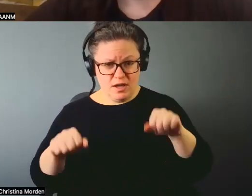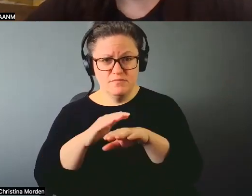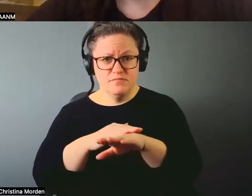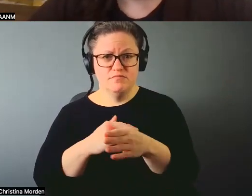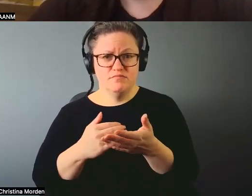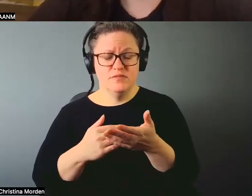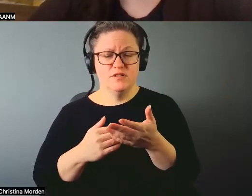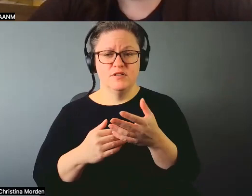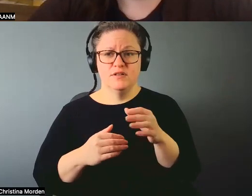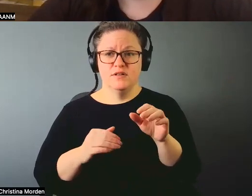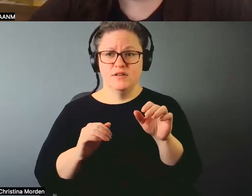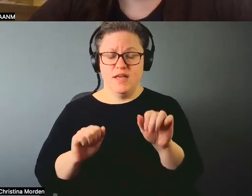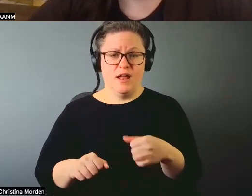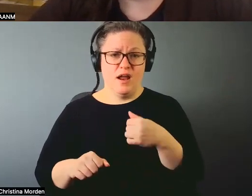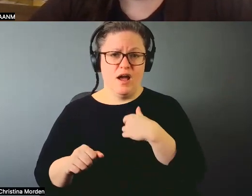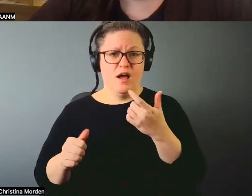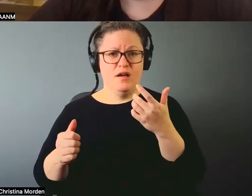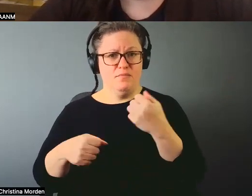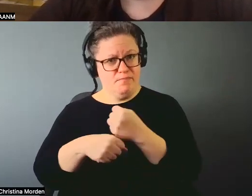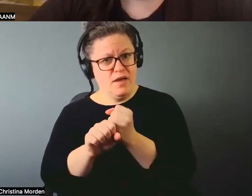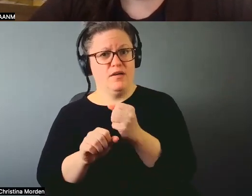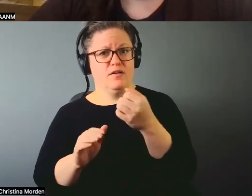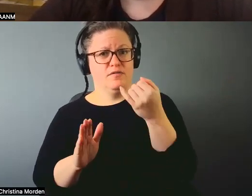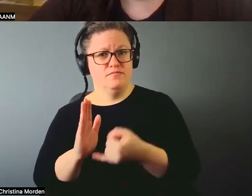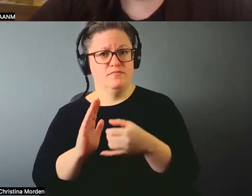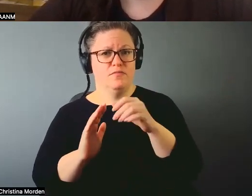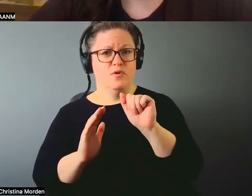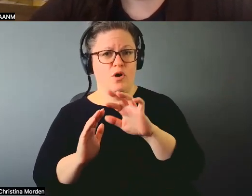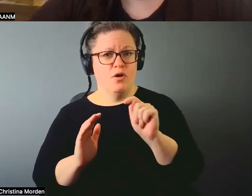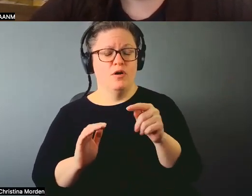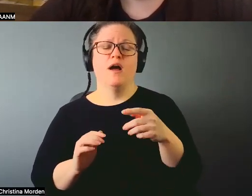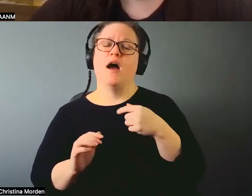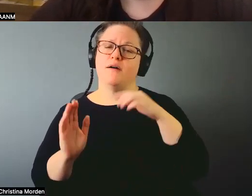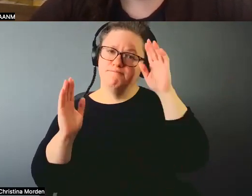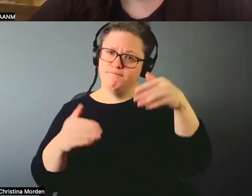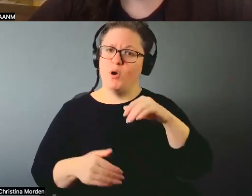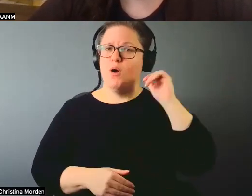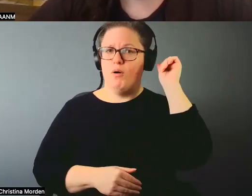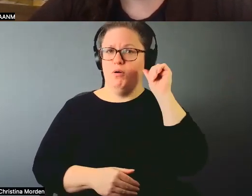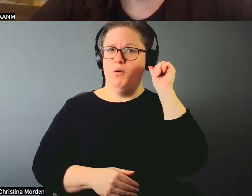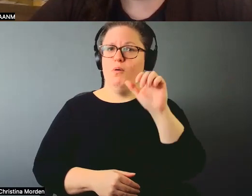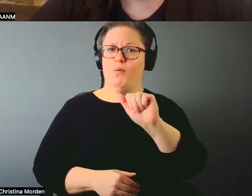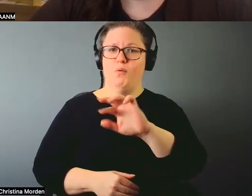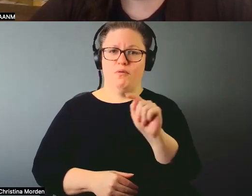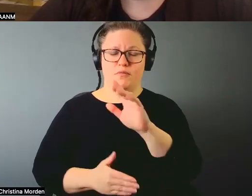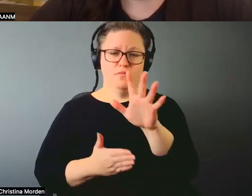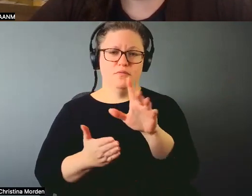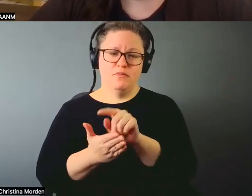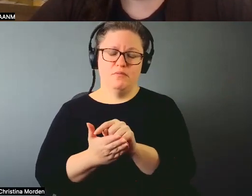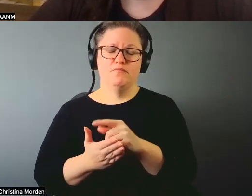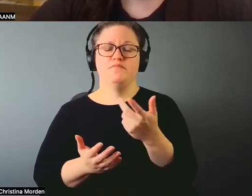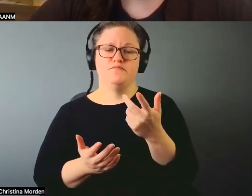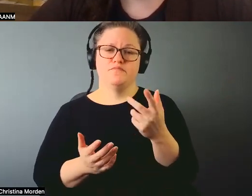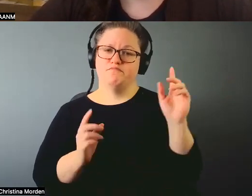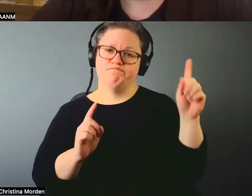capture work? And I was really focused on audio at the time. I'd already, I'd always been, you know,